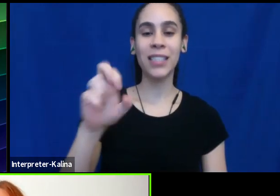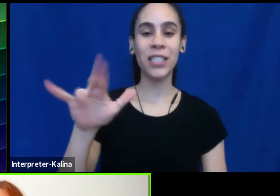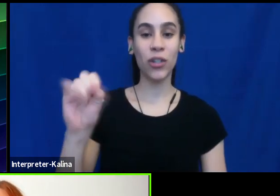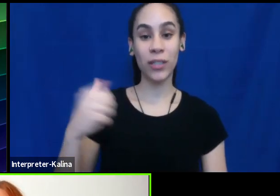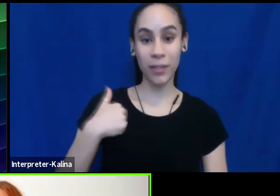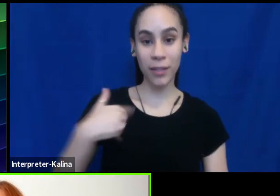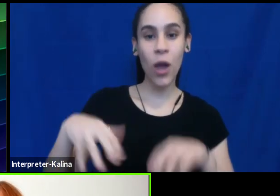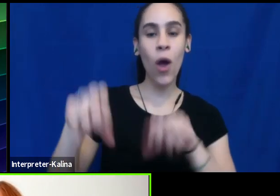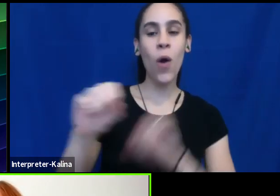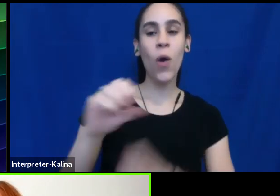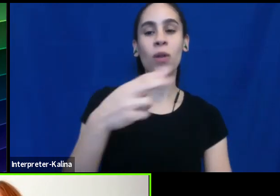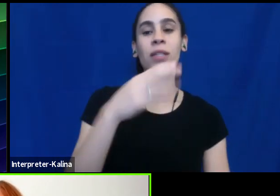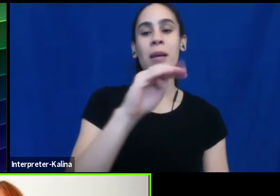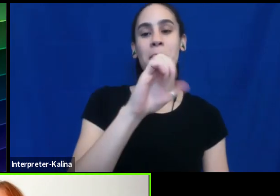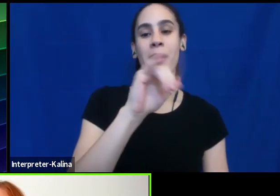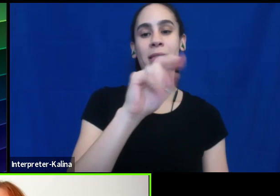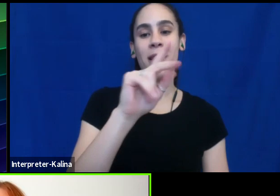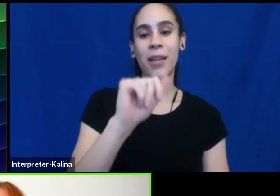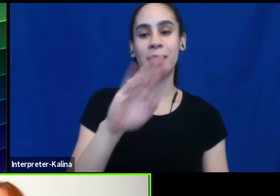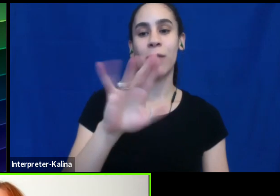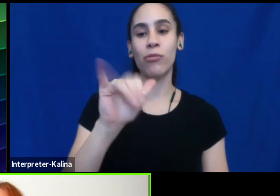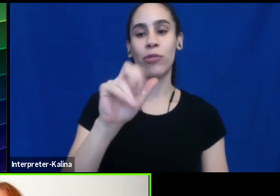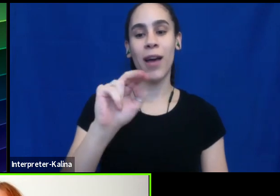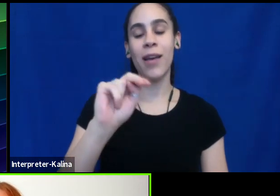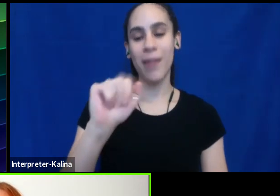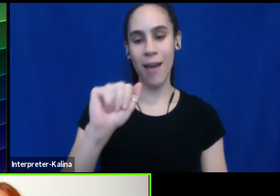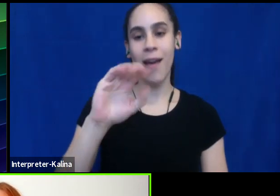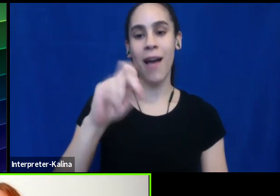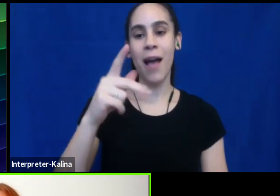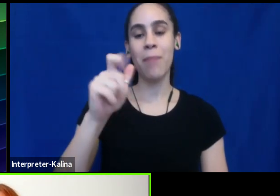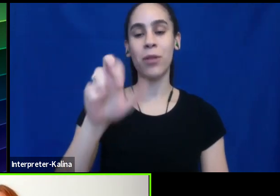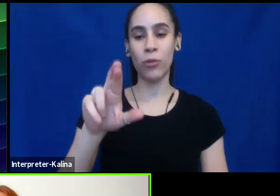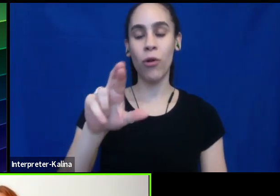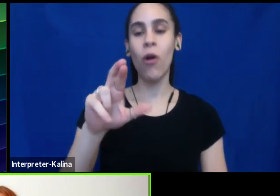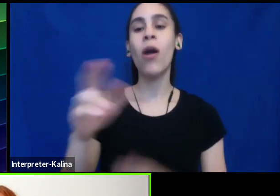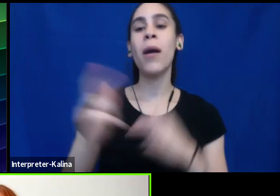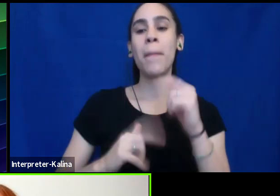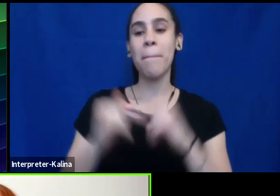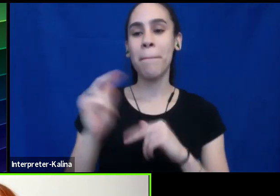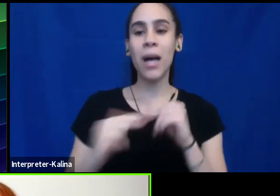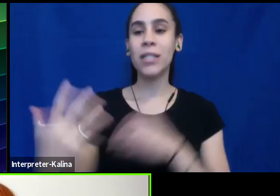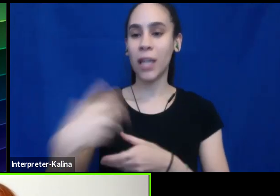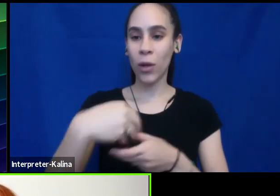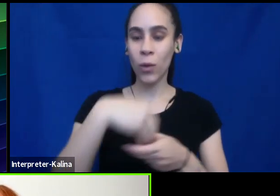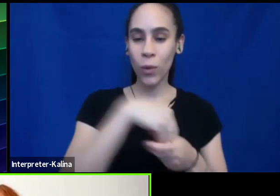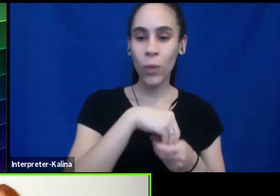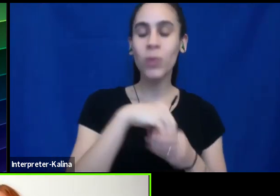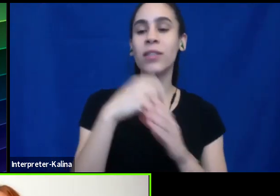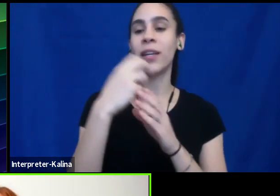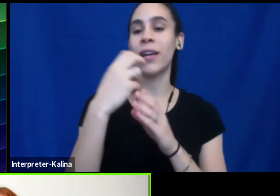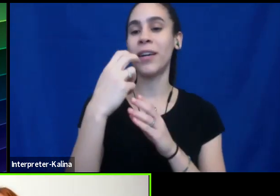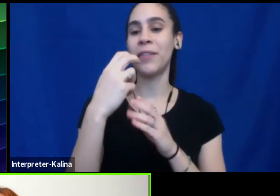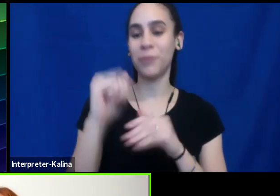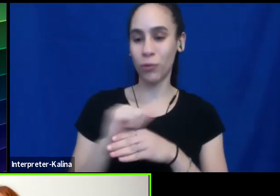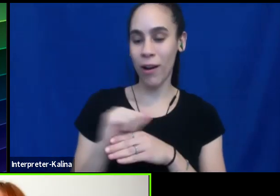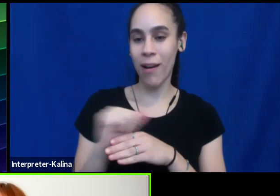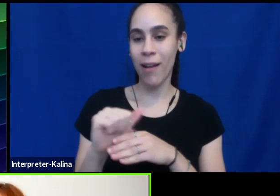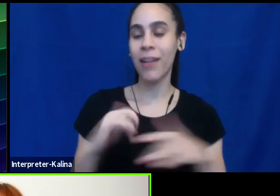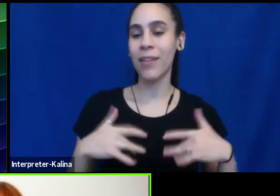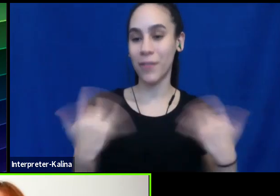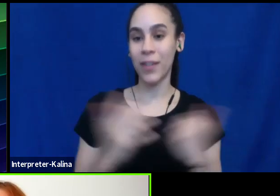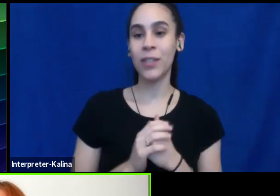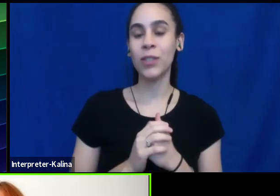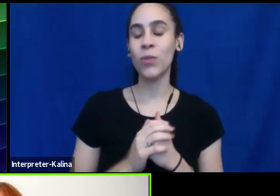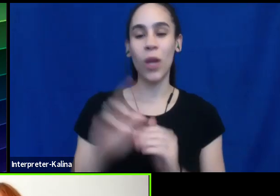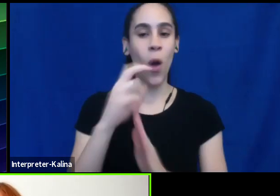the founder and CEO of Change Catalyst, where we build inclusive innovation through consulting, training, and events. In this series, we go deep and we get